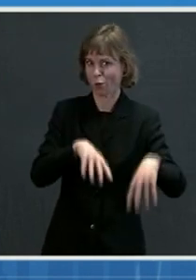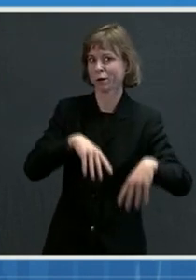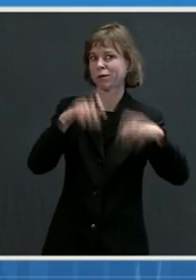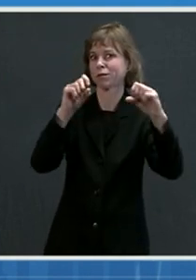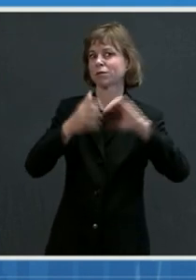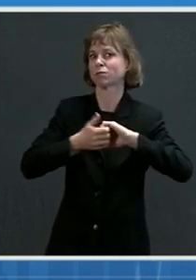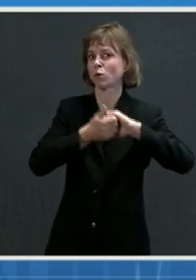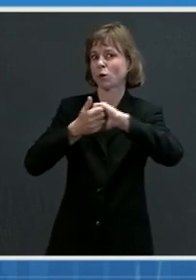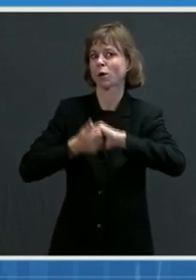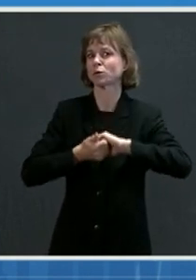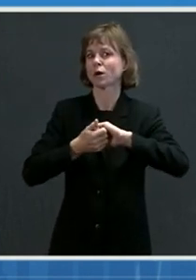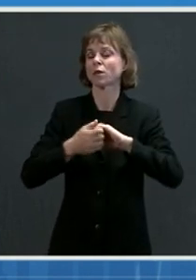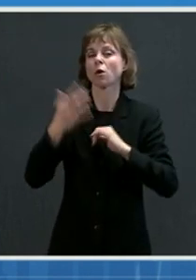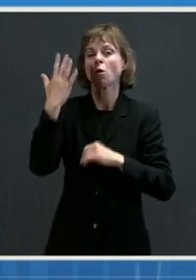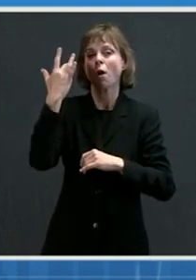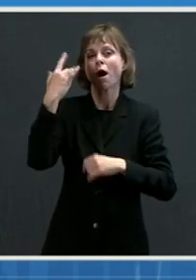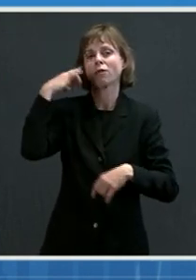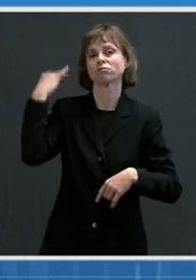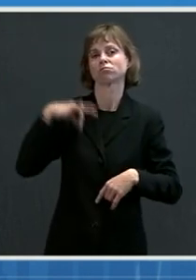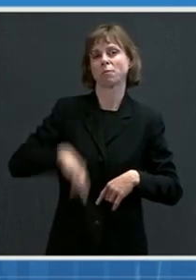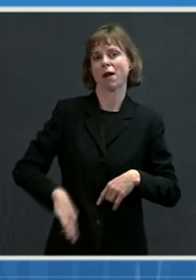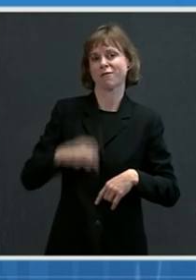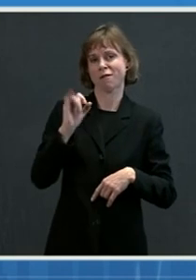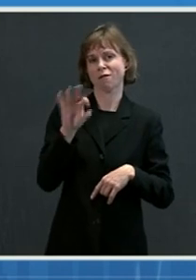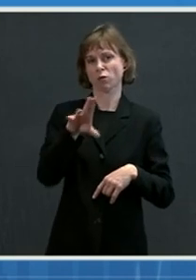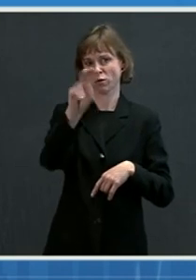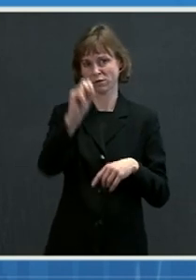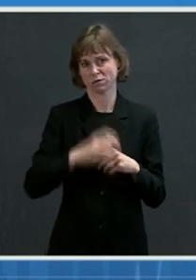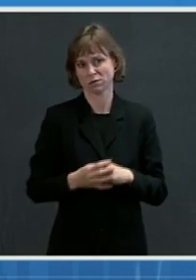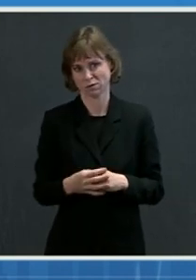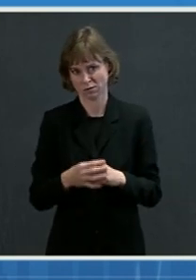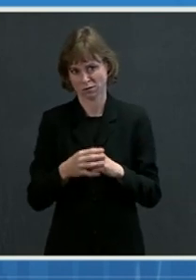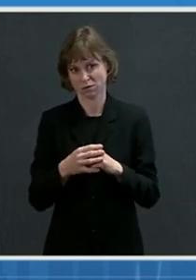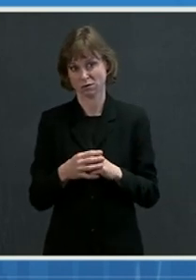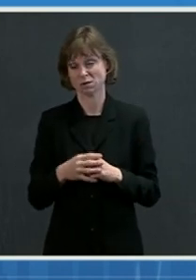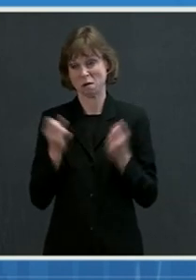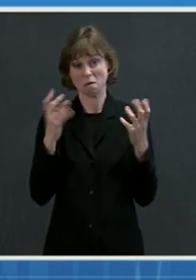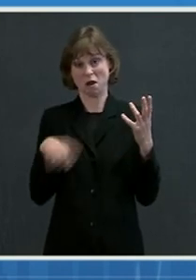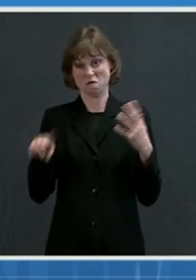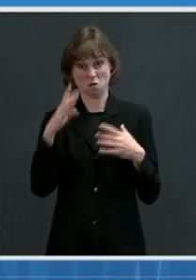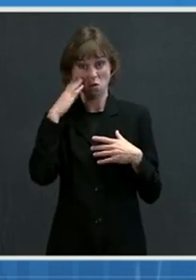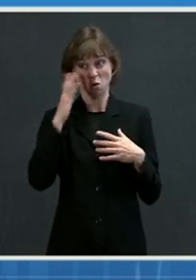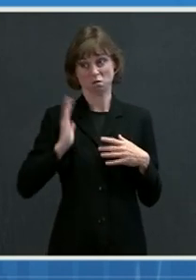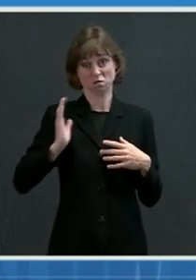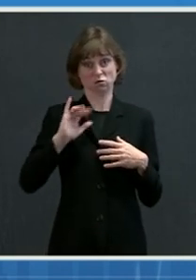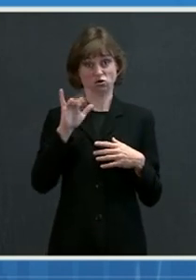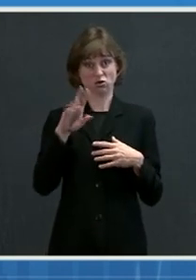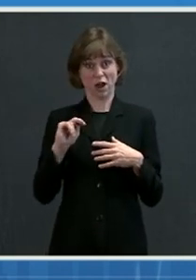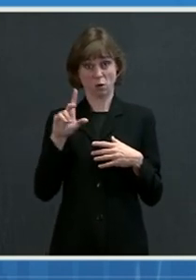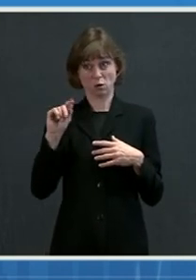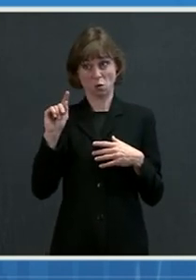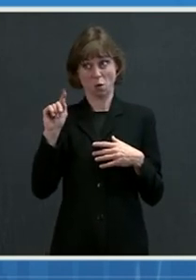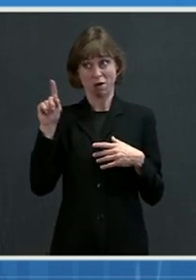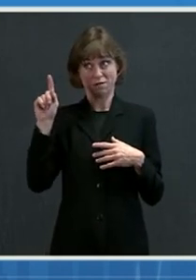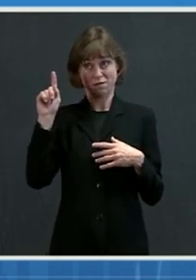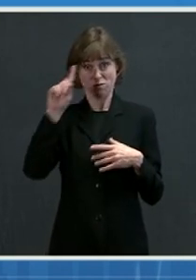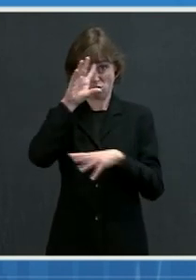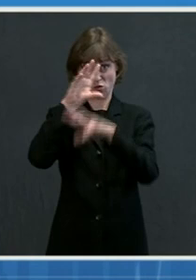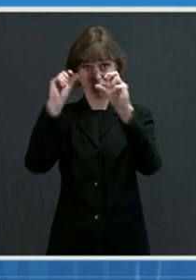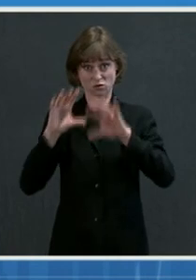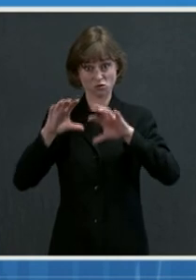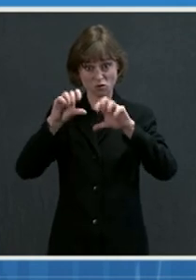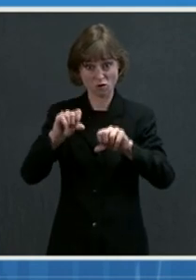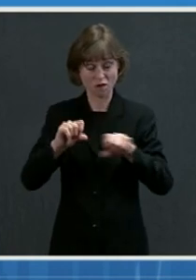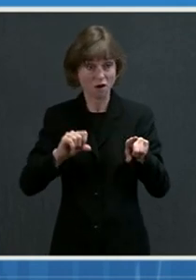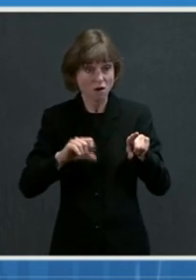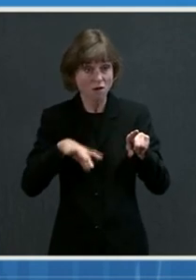table for the good of the country. As many of you know, when we arrived in office on January 20th, we learned from Johnson &